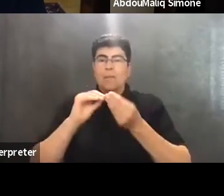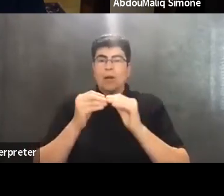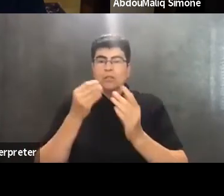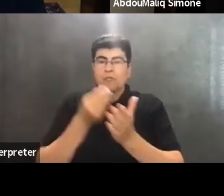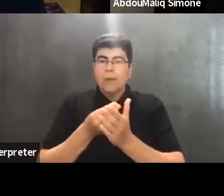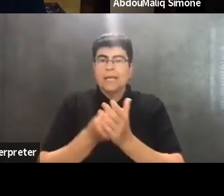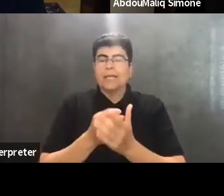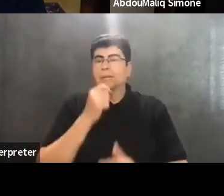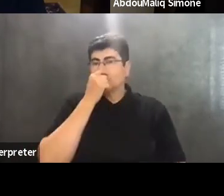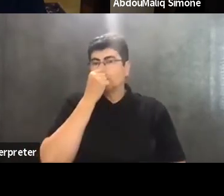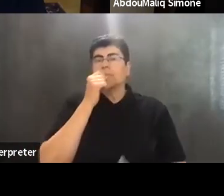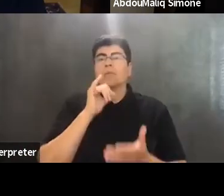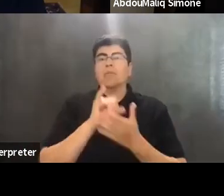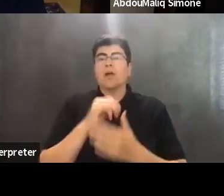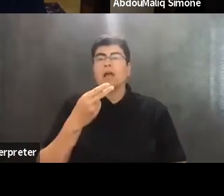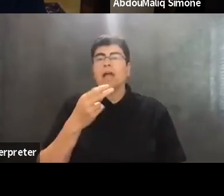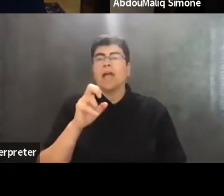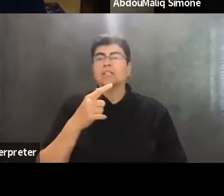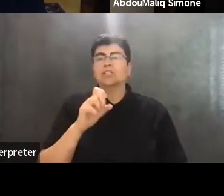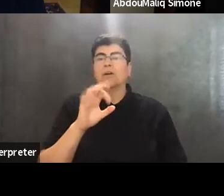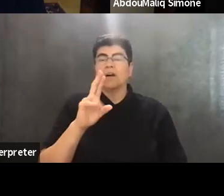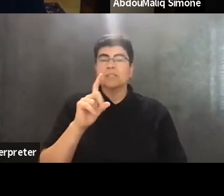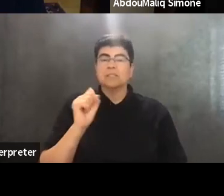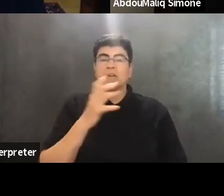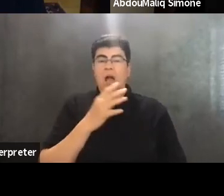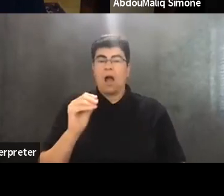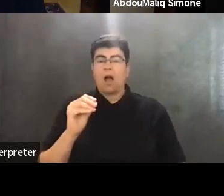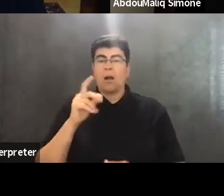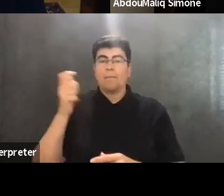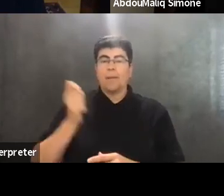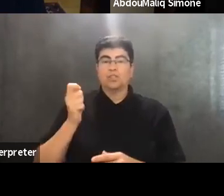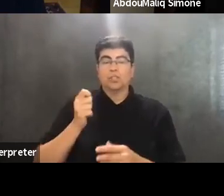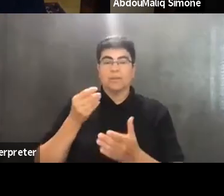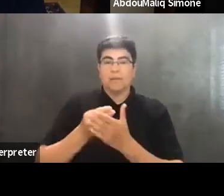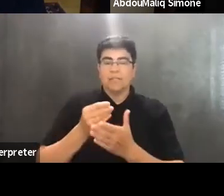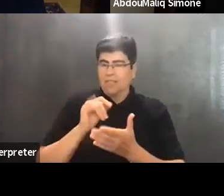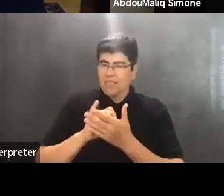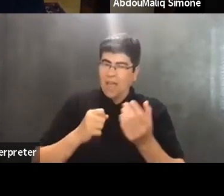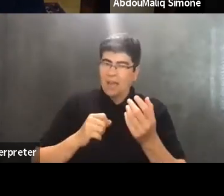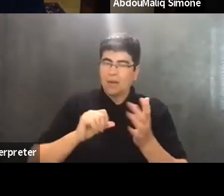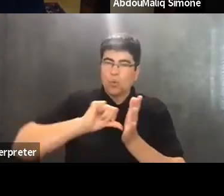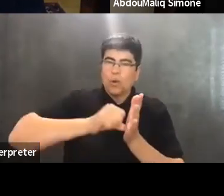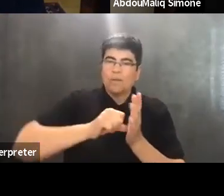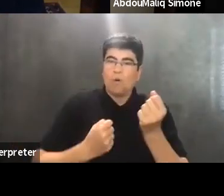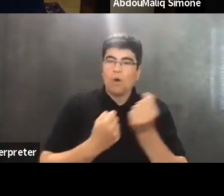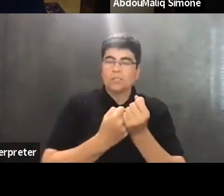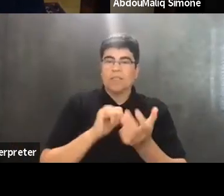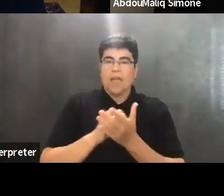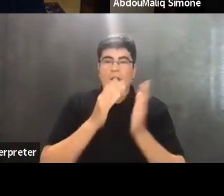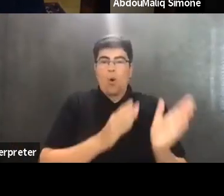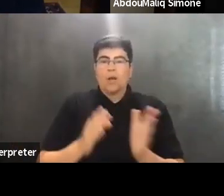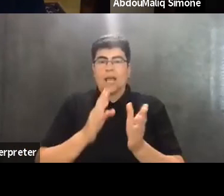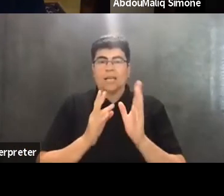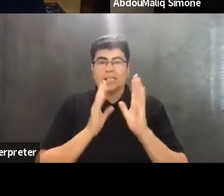their hedge funds or pension funds are reinforcing the very kind of organized abandonment and